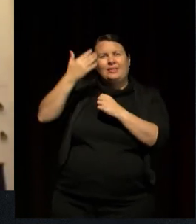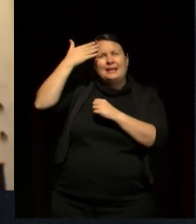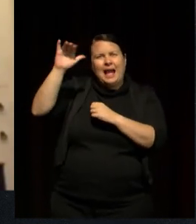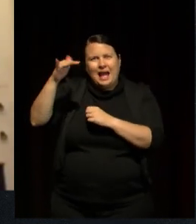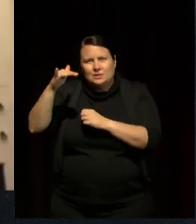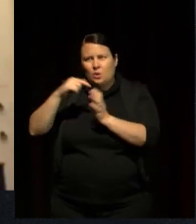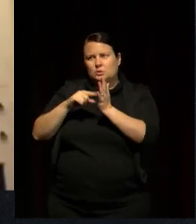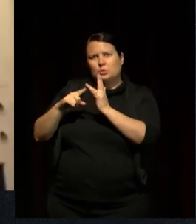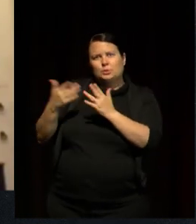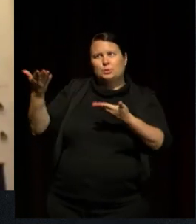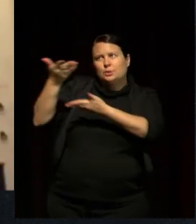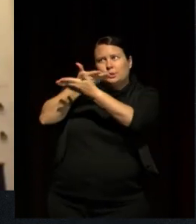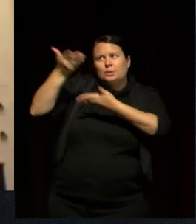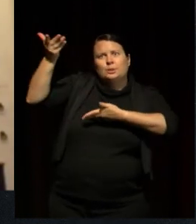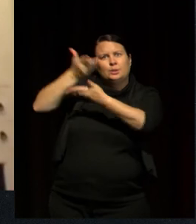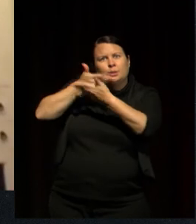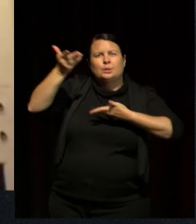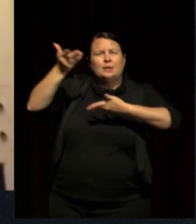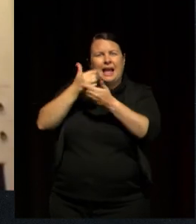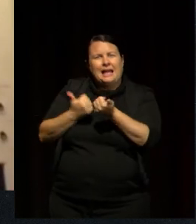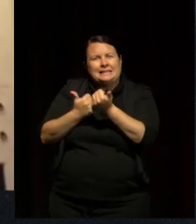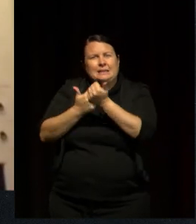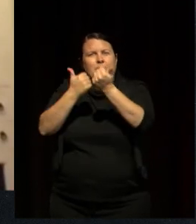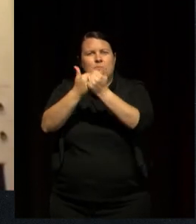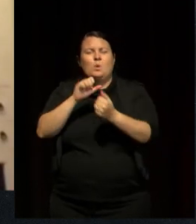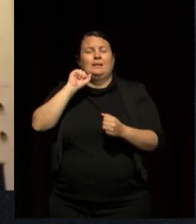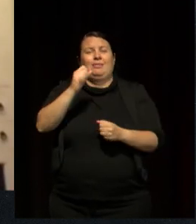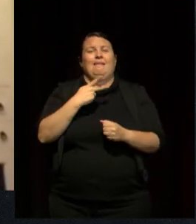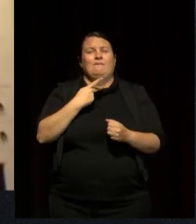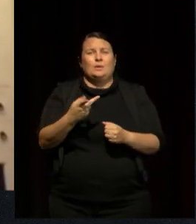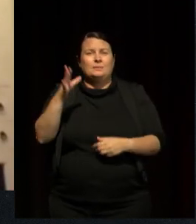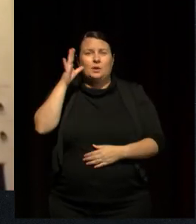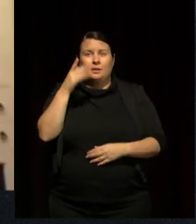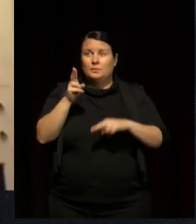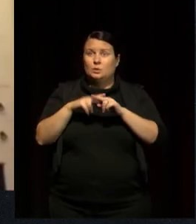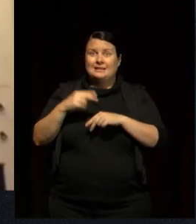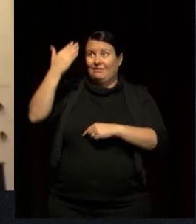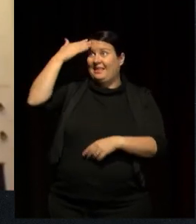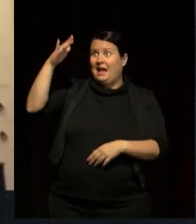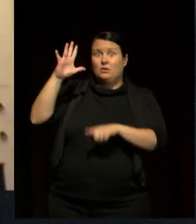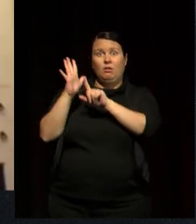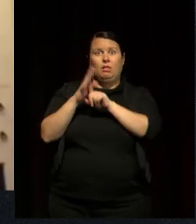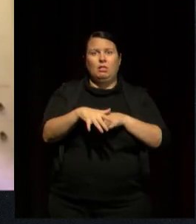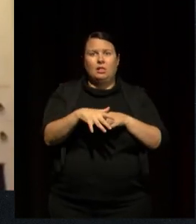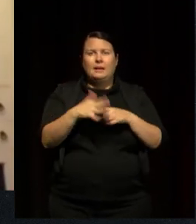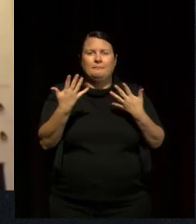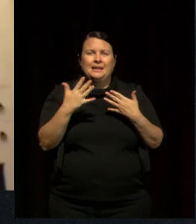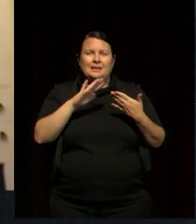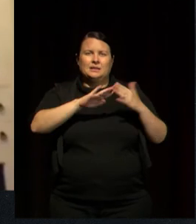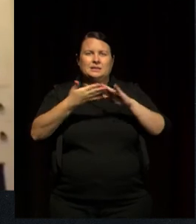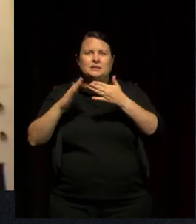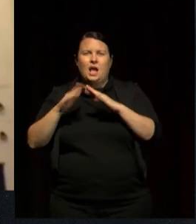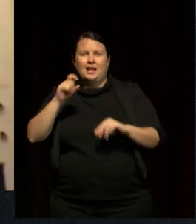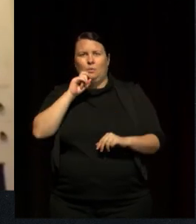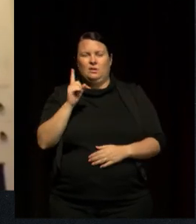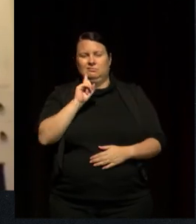partner with them and actually support their voice to be heard. Because otherwise, society tends to still want children to sit in